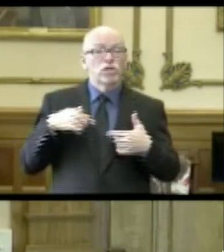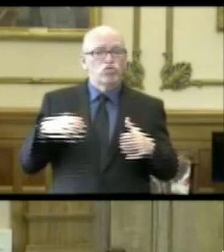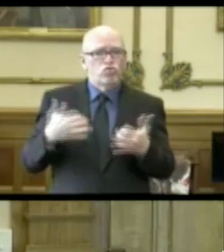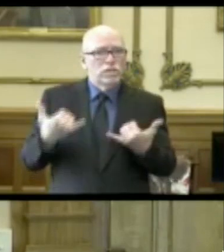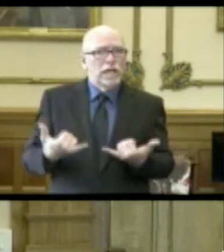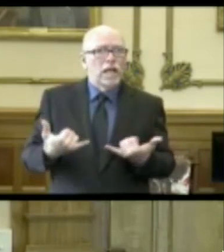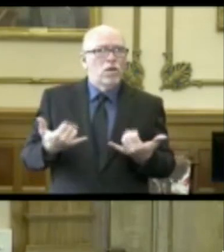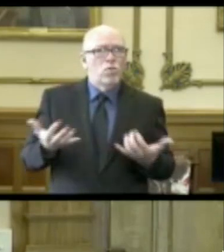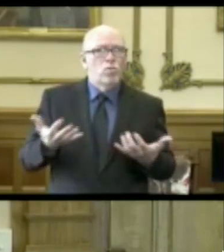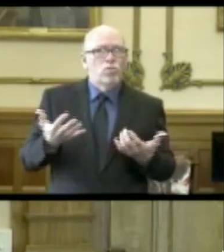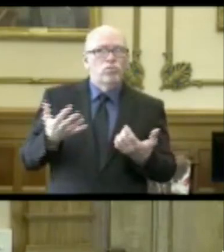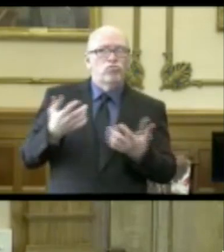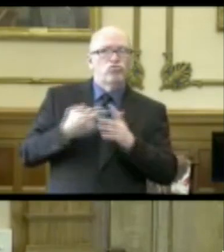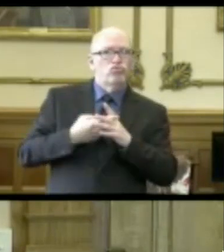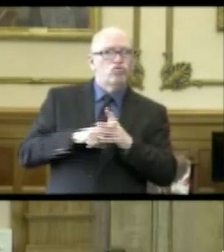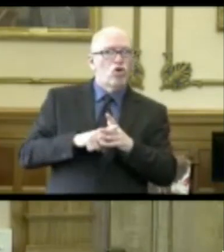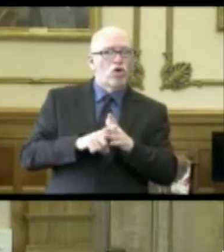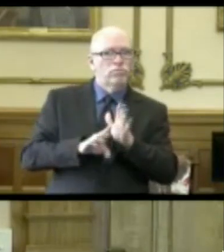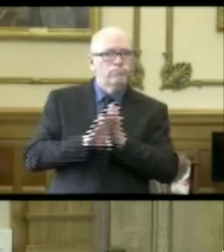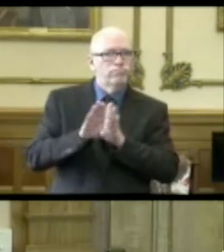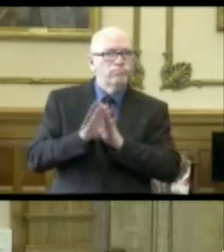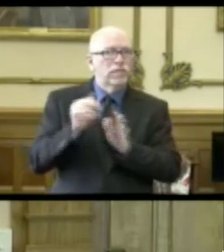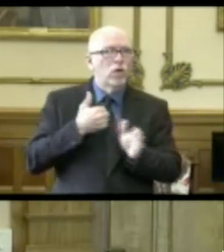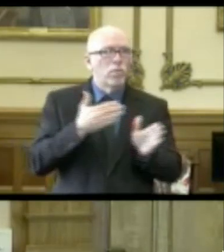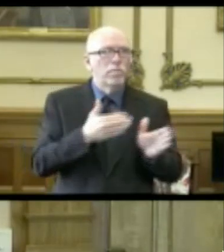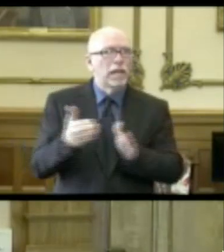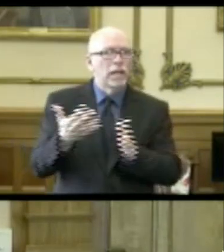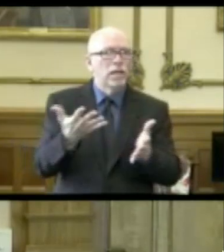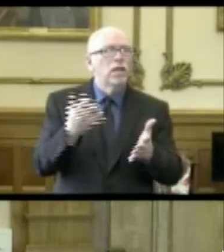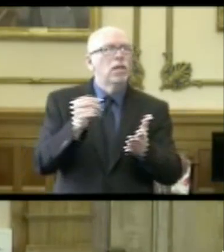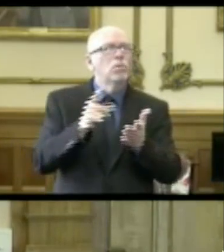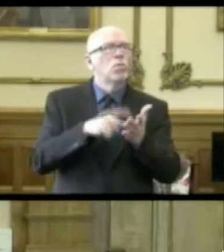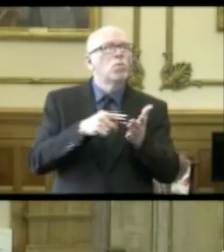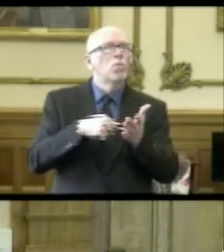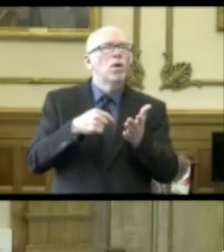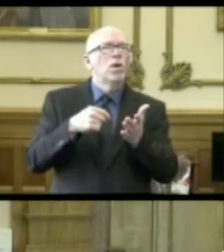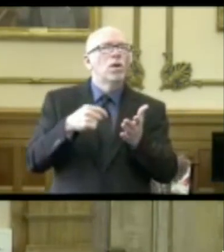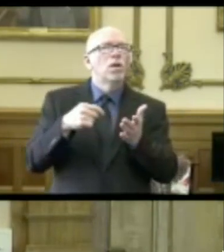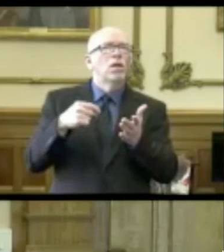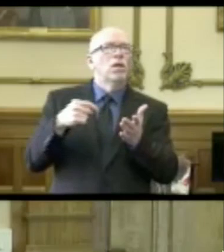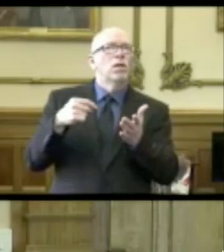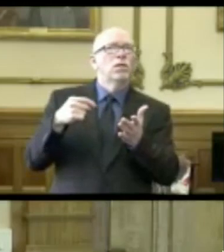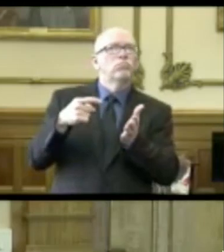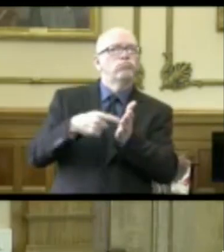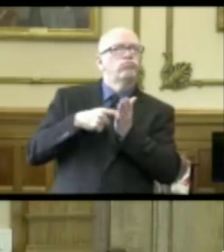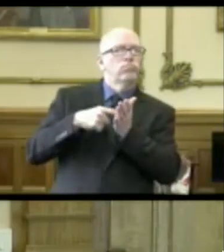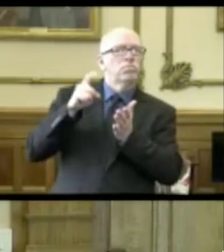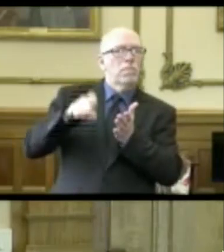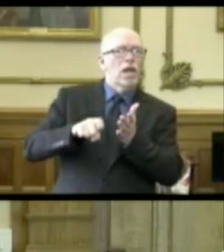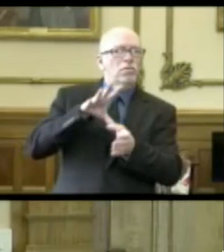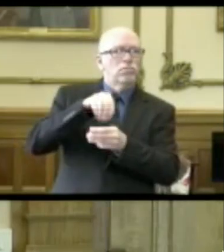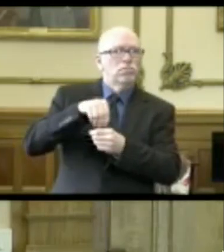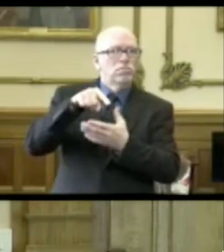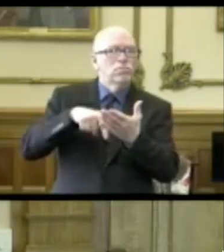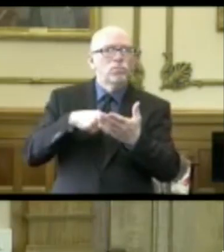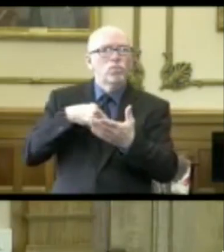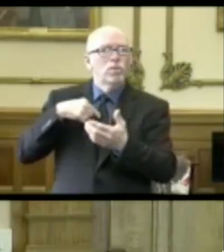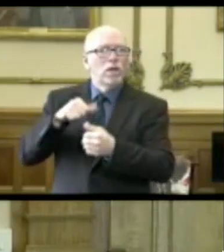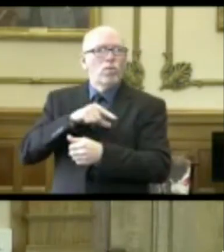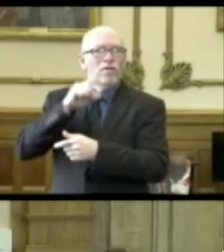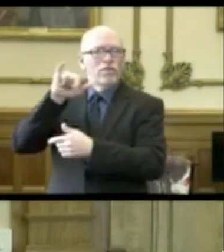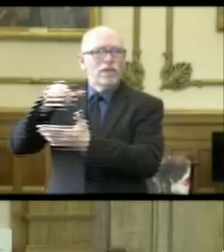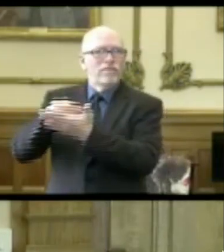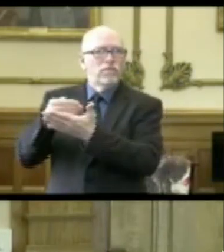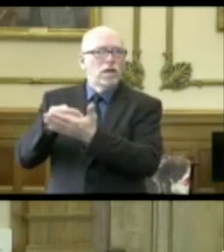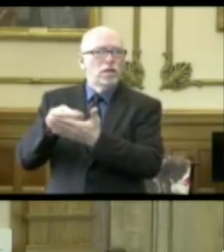to kind of start putting together that plan and what are some aspects that need to be included in order for us to get this